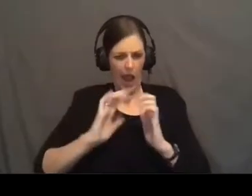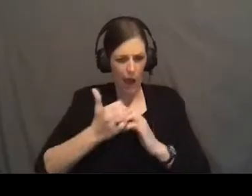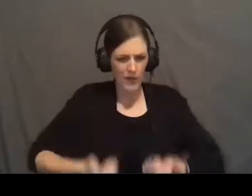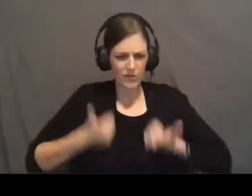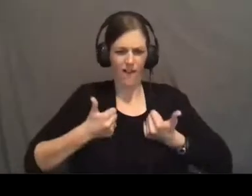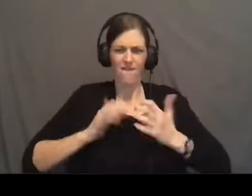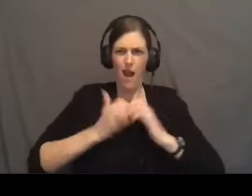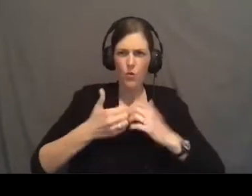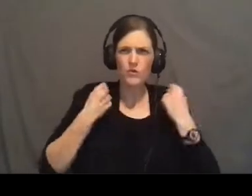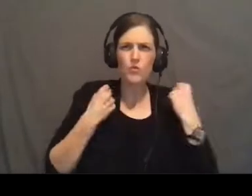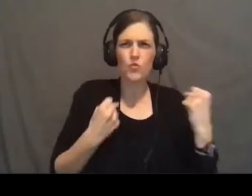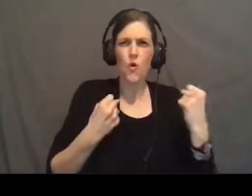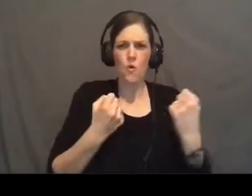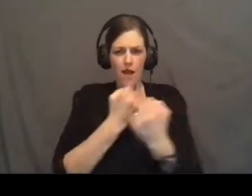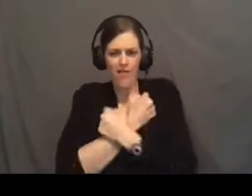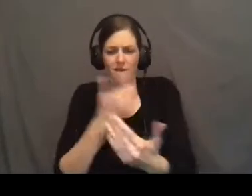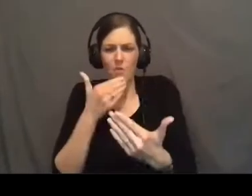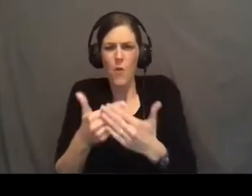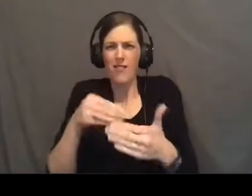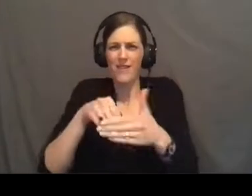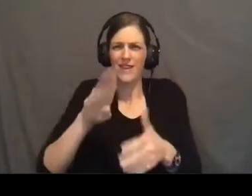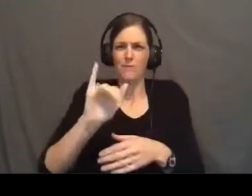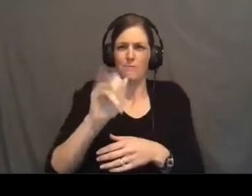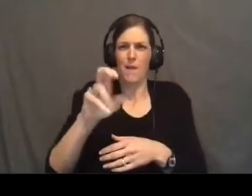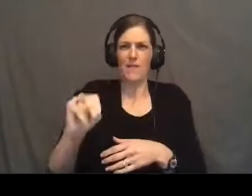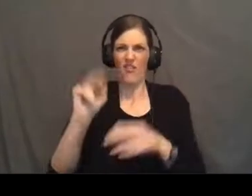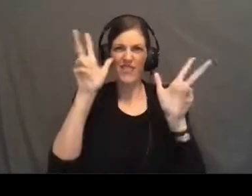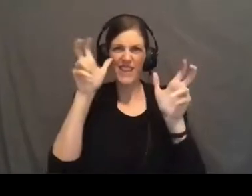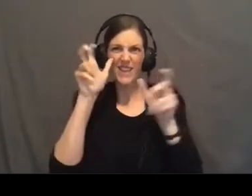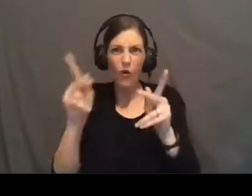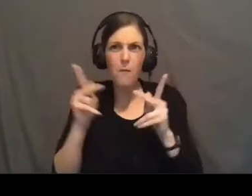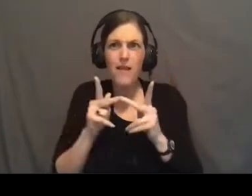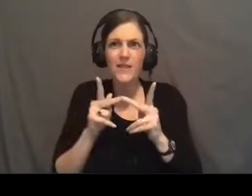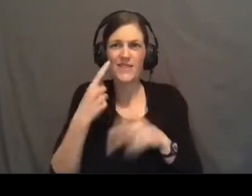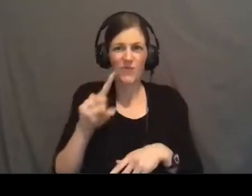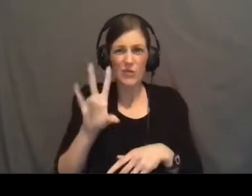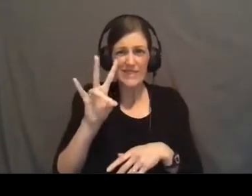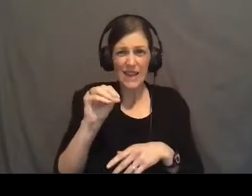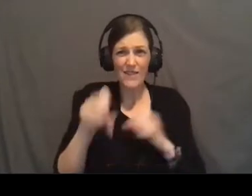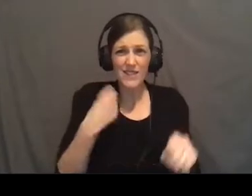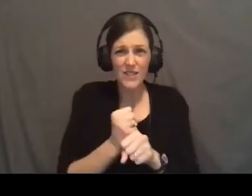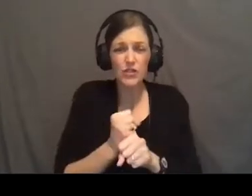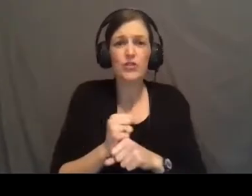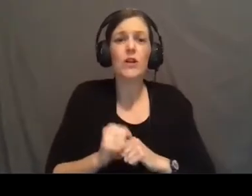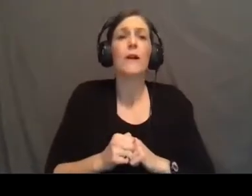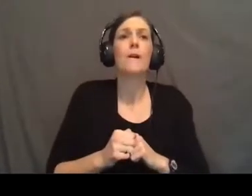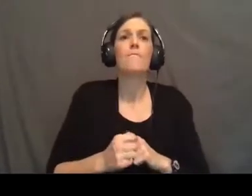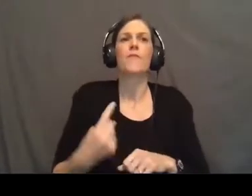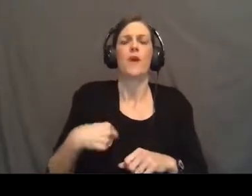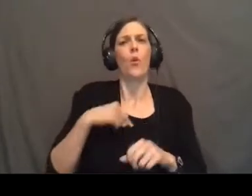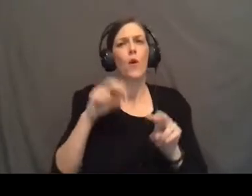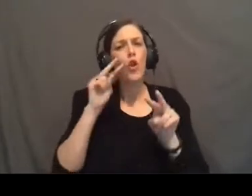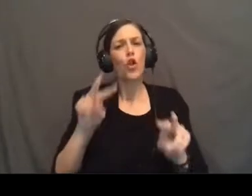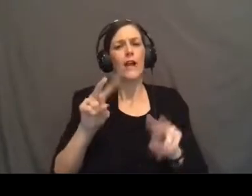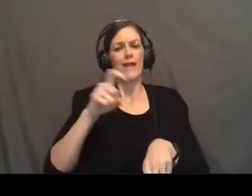he stand strong and love well in Babylon, the personification of evil for 70 years? And we are looking